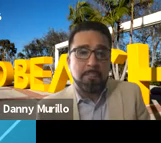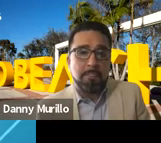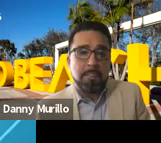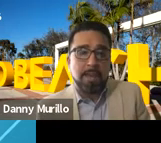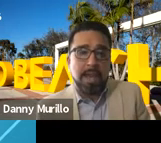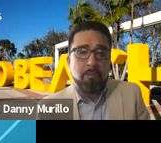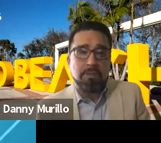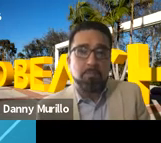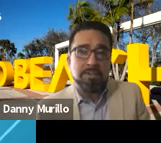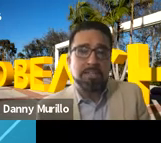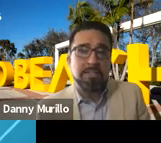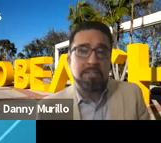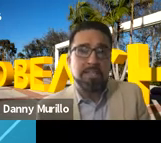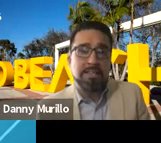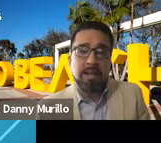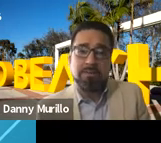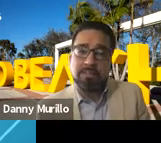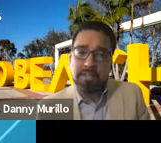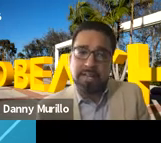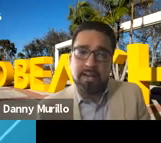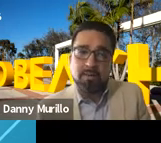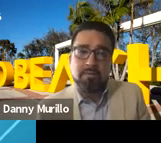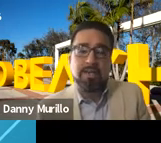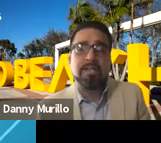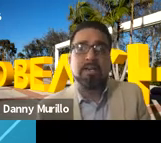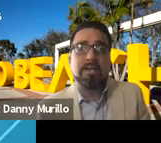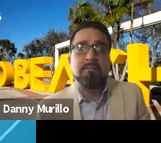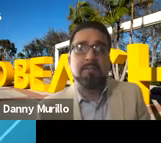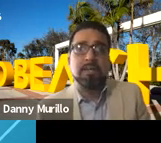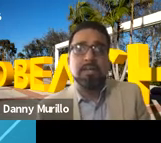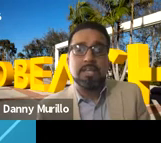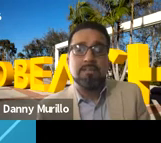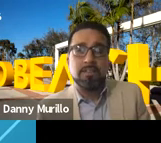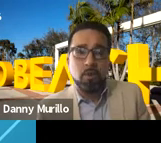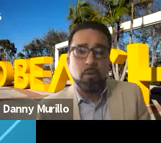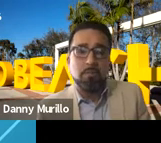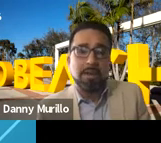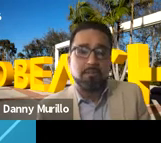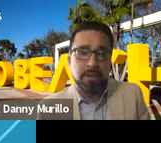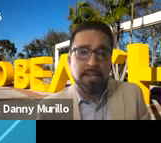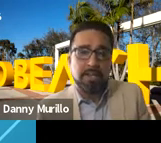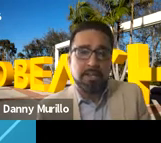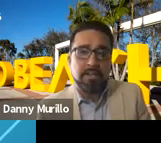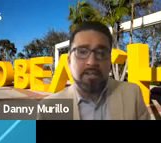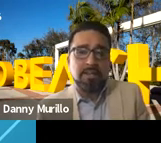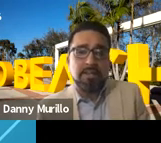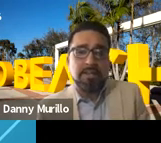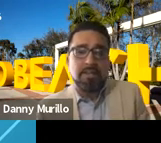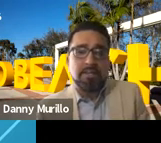I went to prison thinking that I was never going to get out right um even though my friend